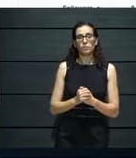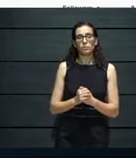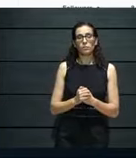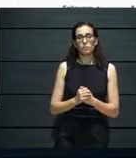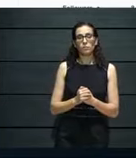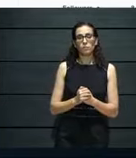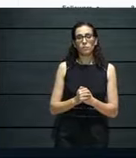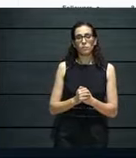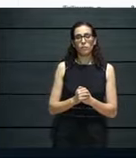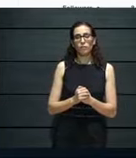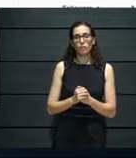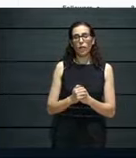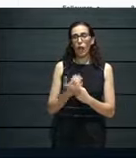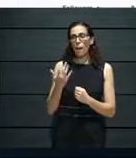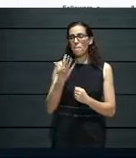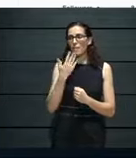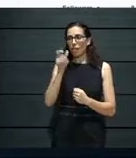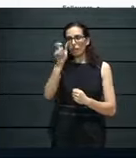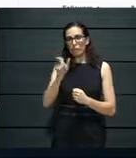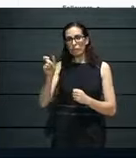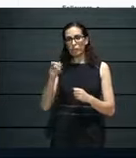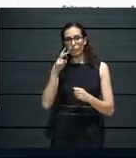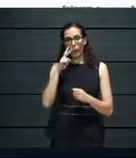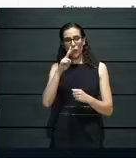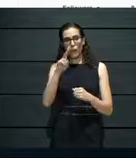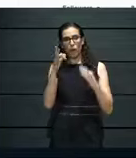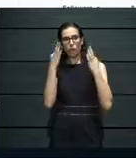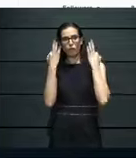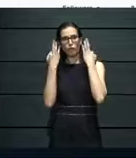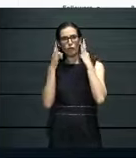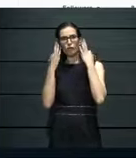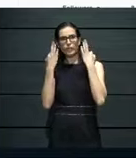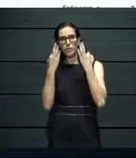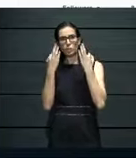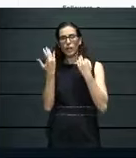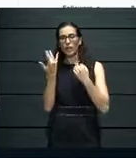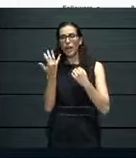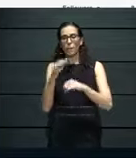viewed our, our, um, our online, um,